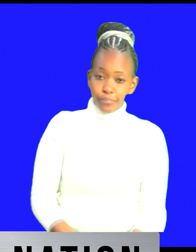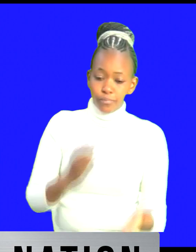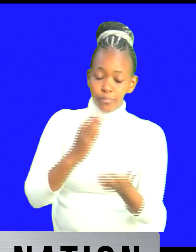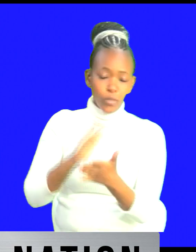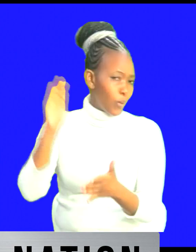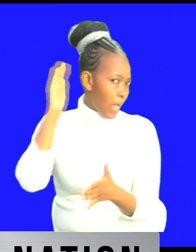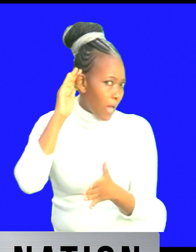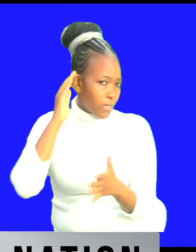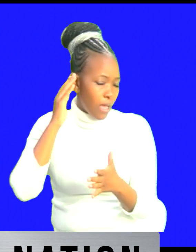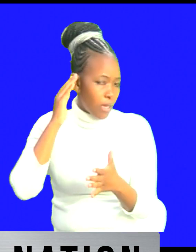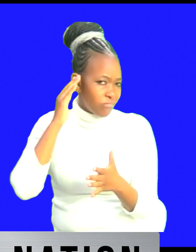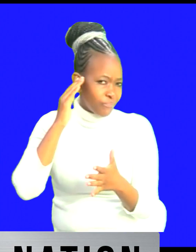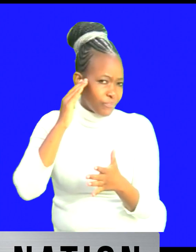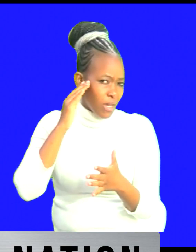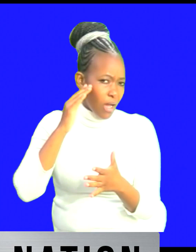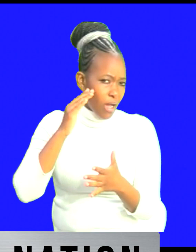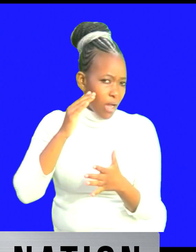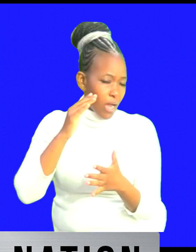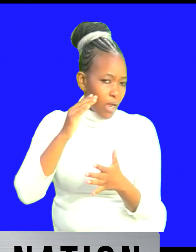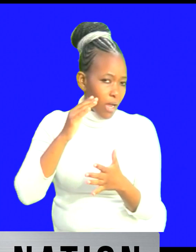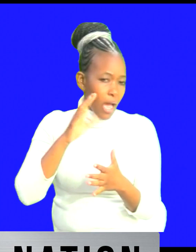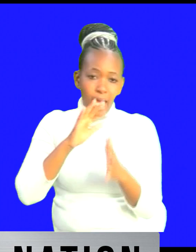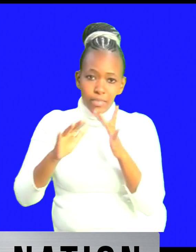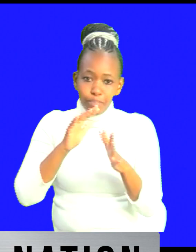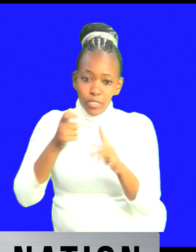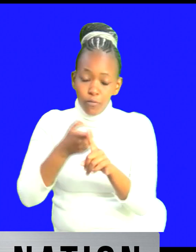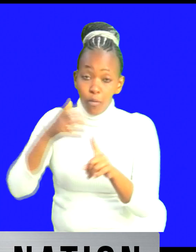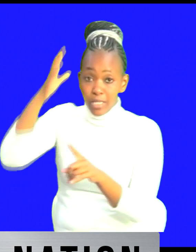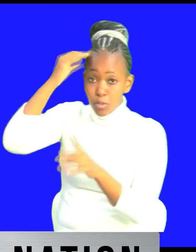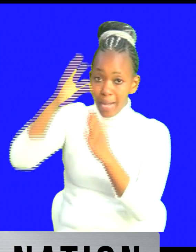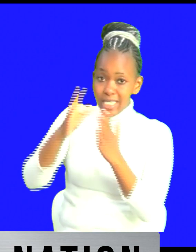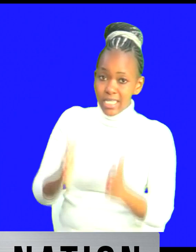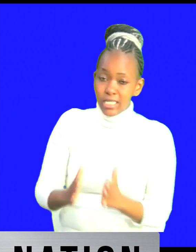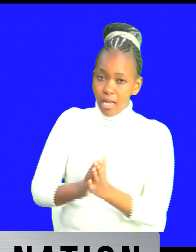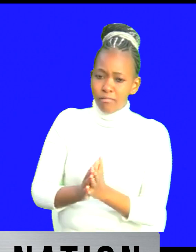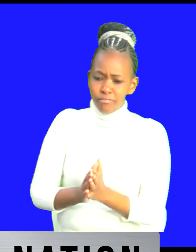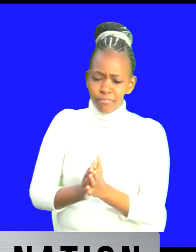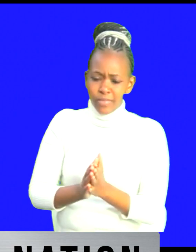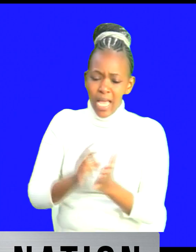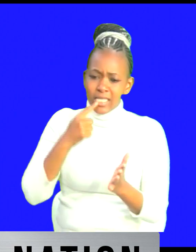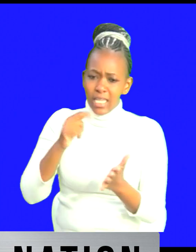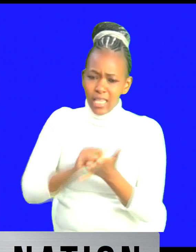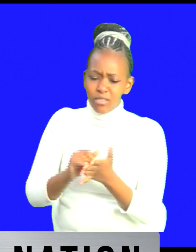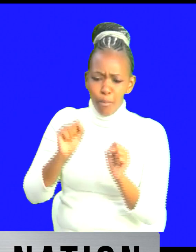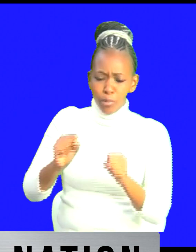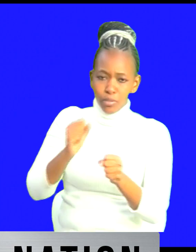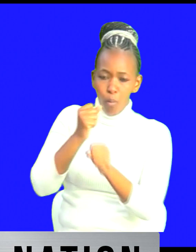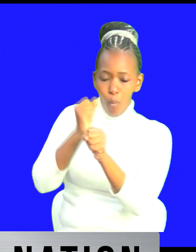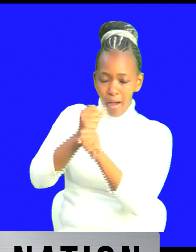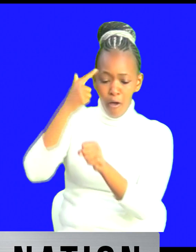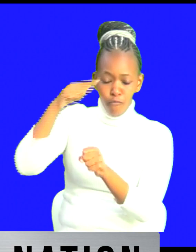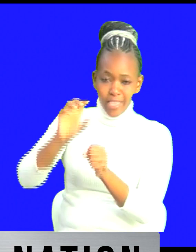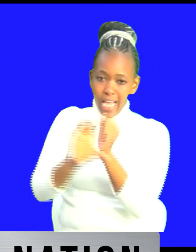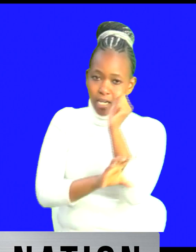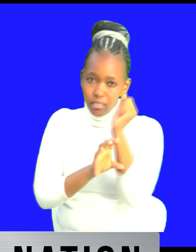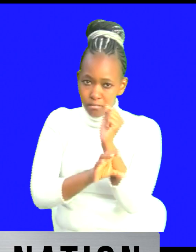good that they feel as was seeing them off yeah it feels that now they they can they can work for their country right and let's hope that we